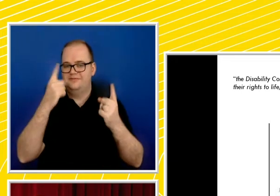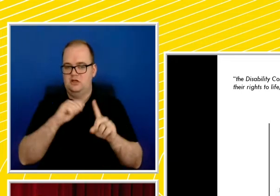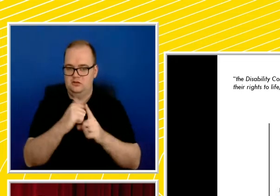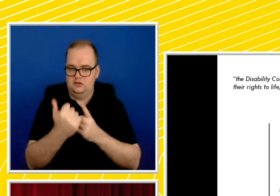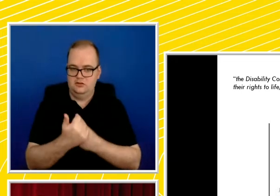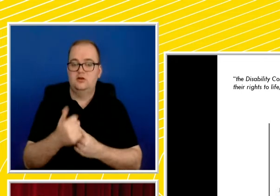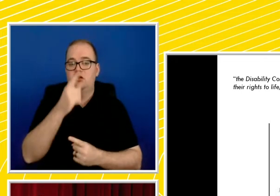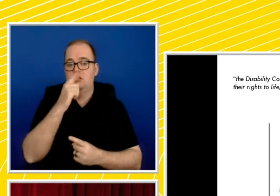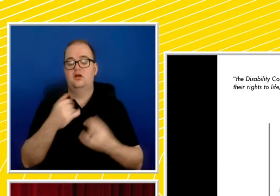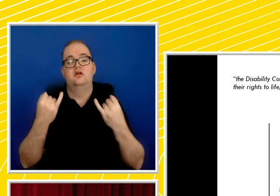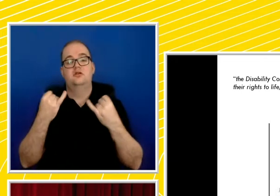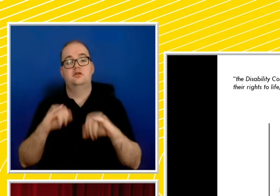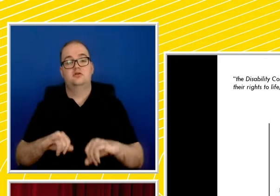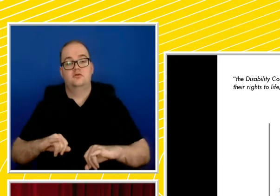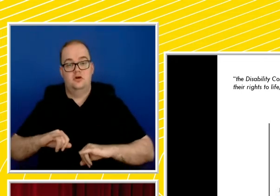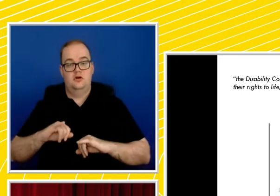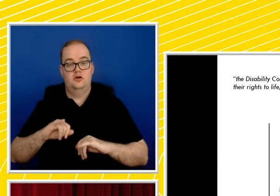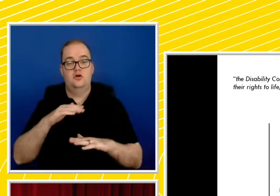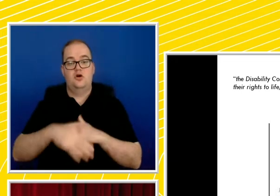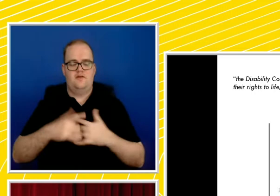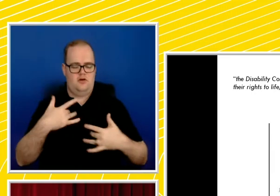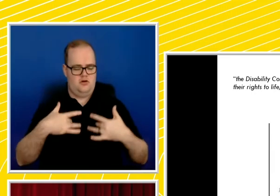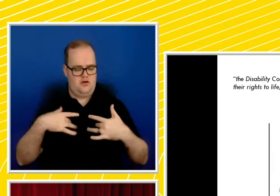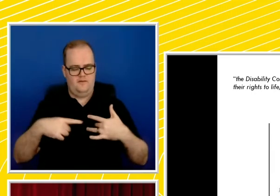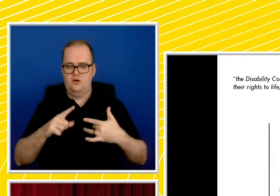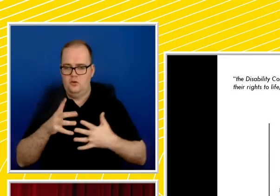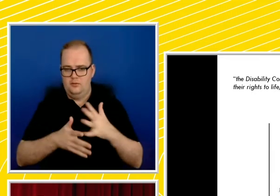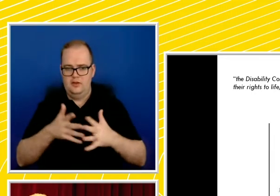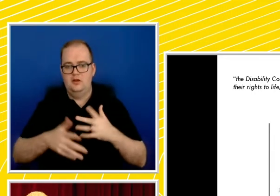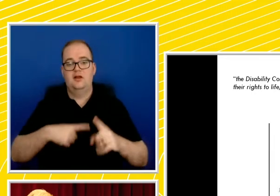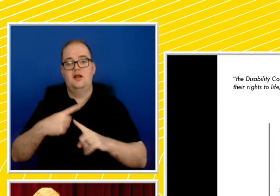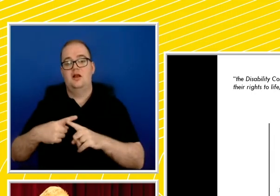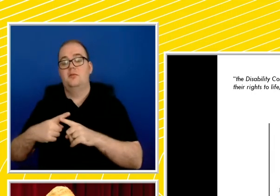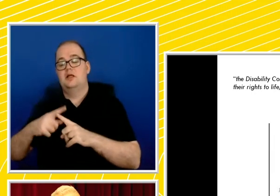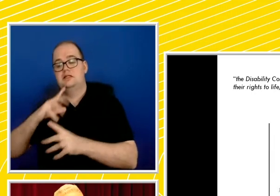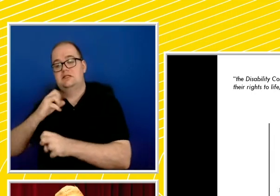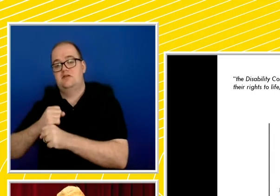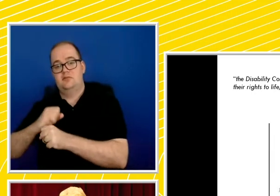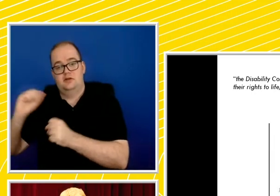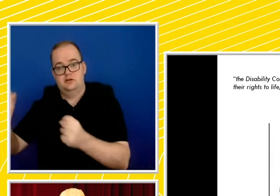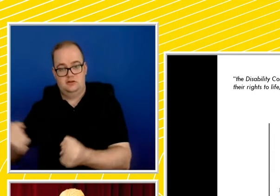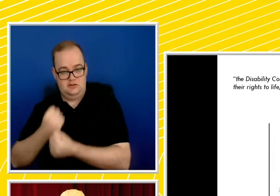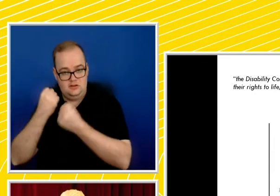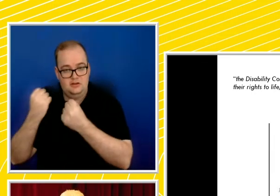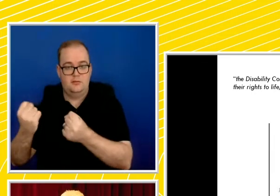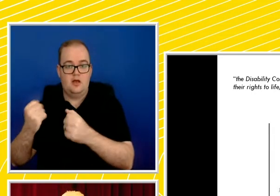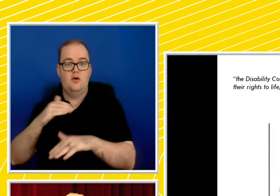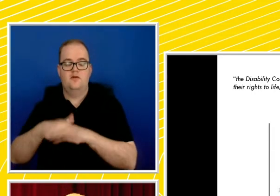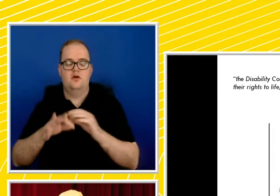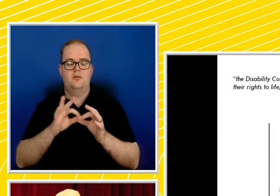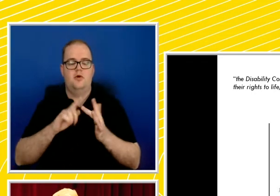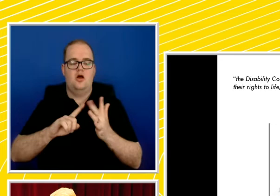of the concepts of life and the changing influence of the power of the state and its organs over the biomass of the population.